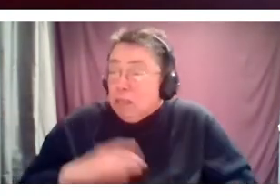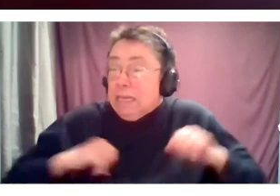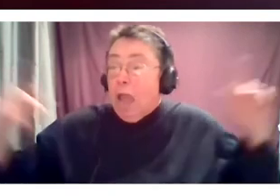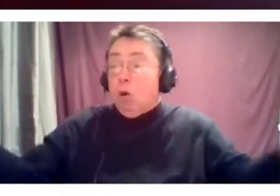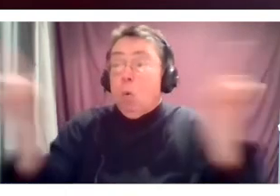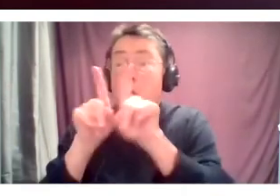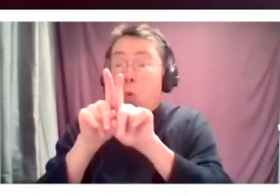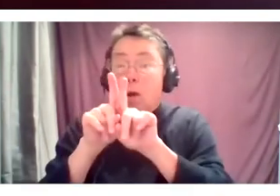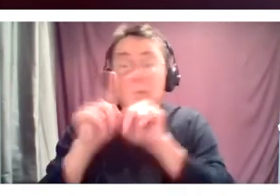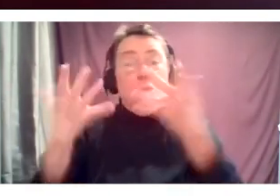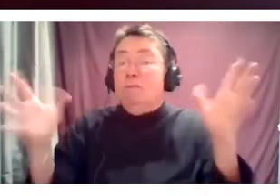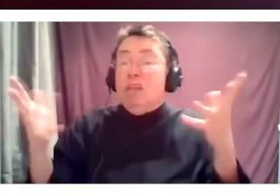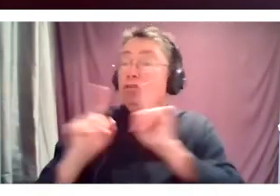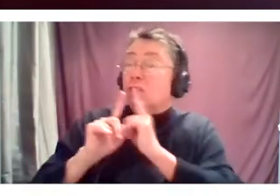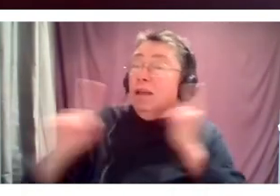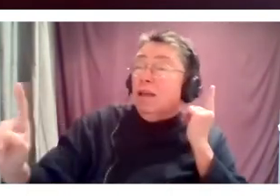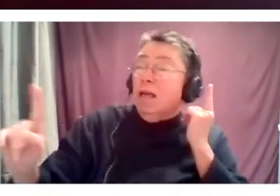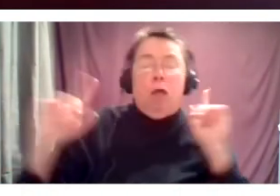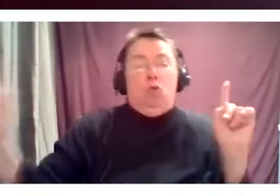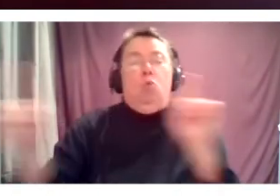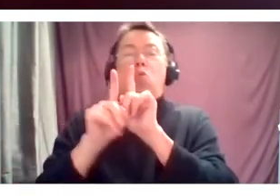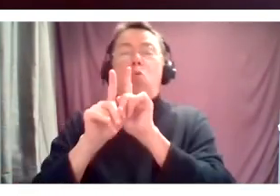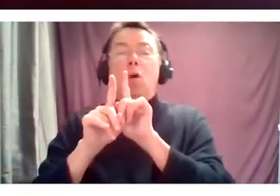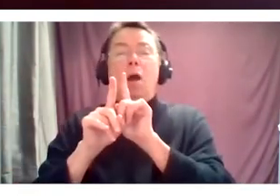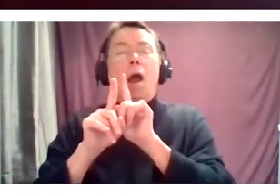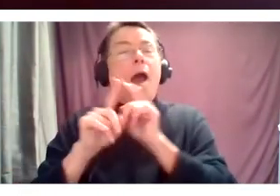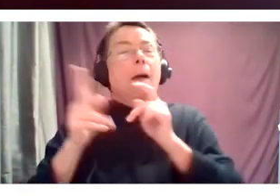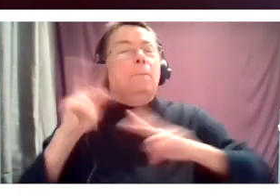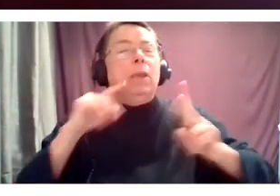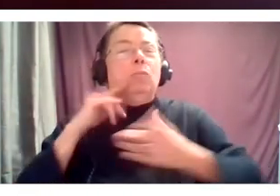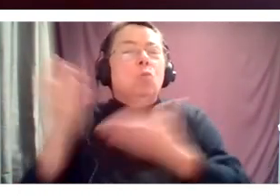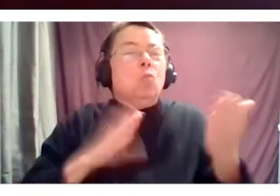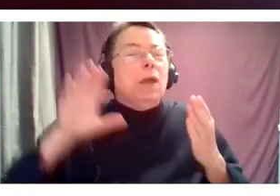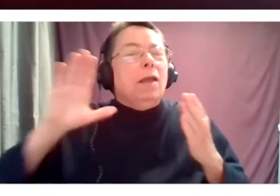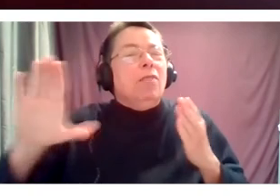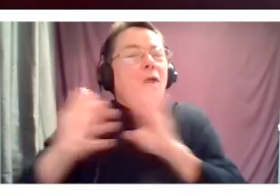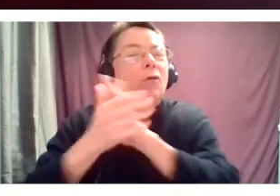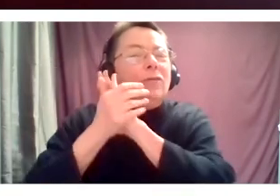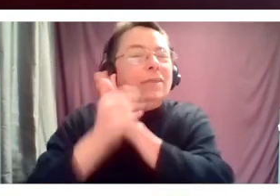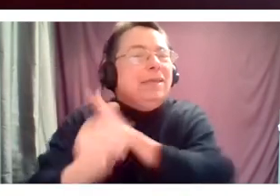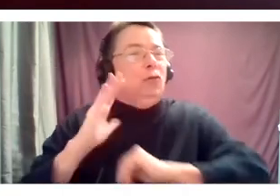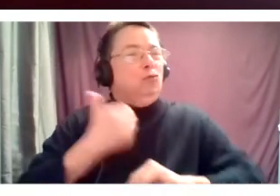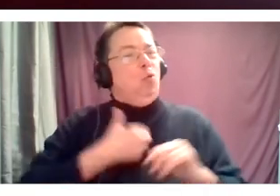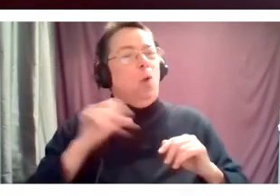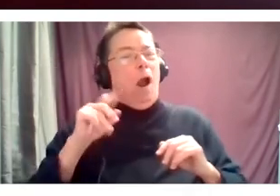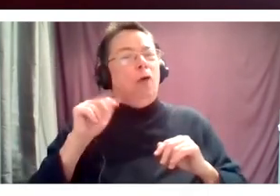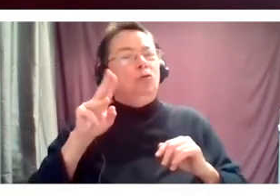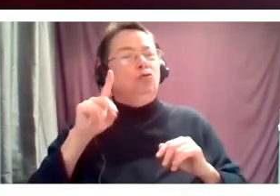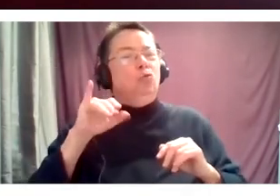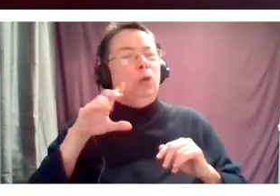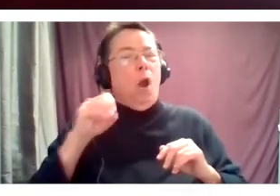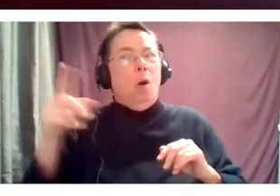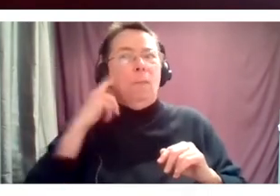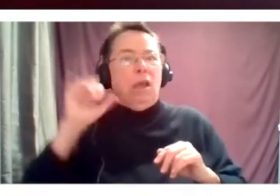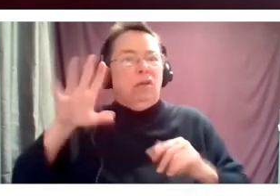much of our membership is built by people who've brought their art to our studio because they're grieving. They are connected. We are all connected